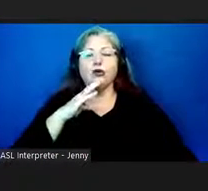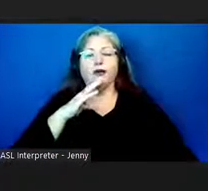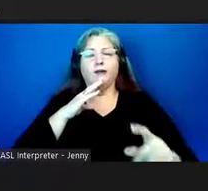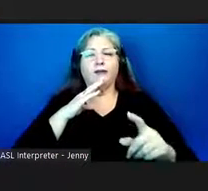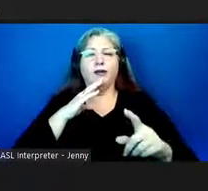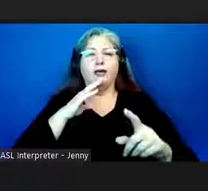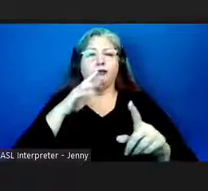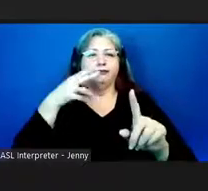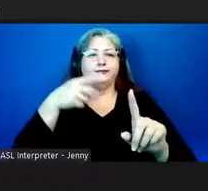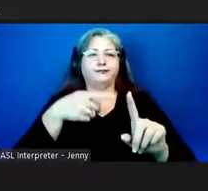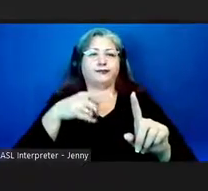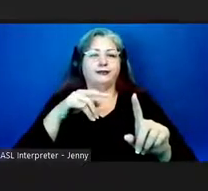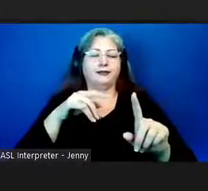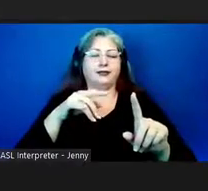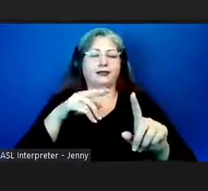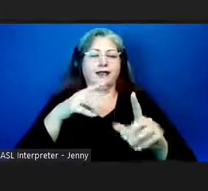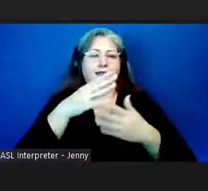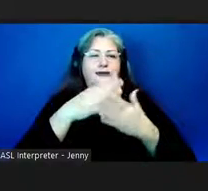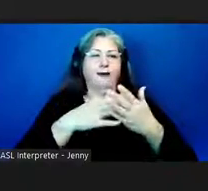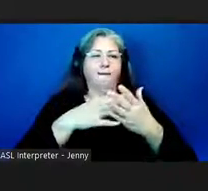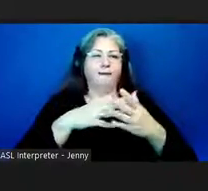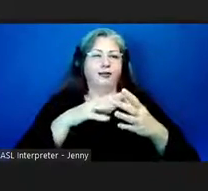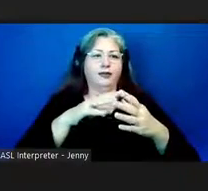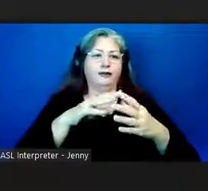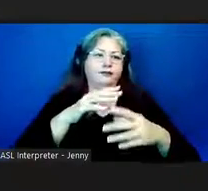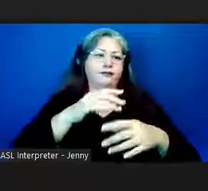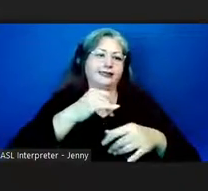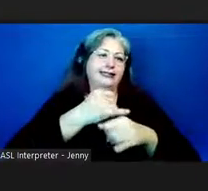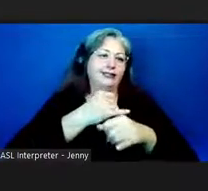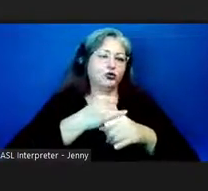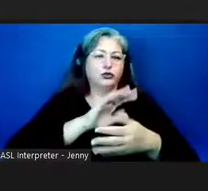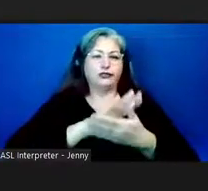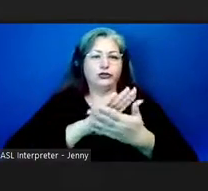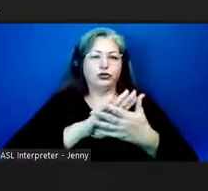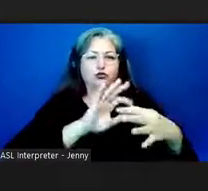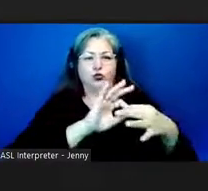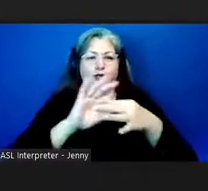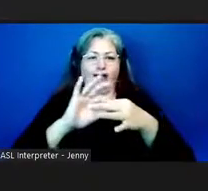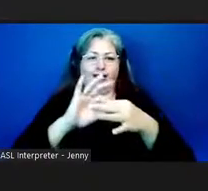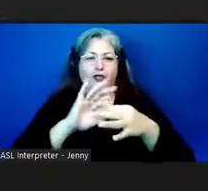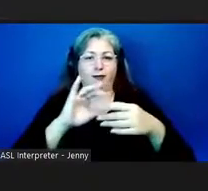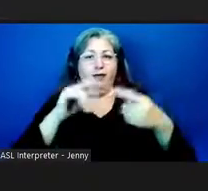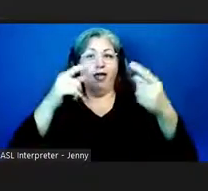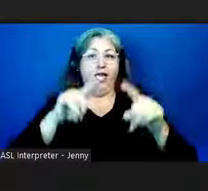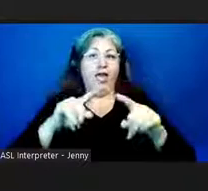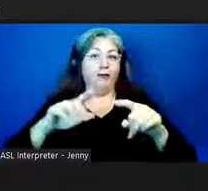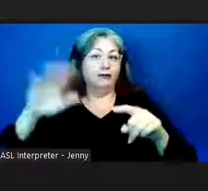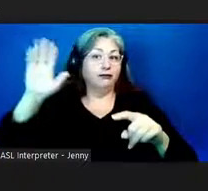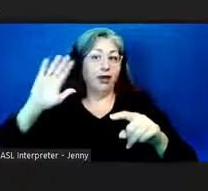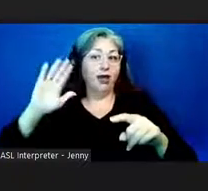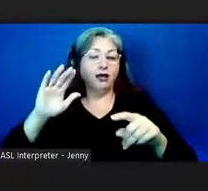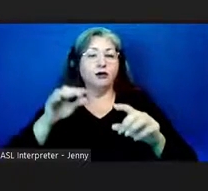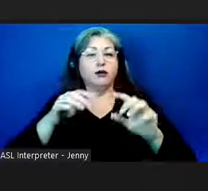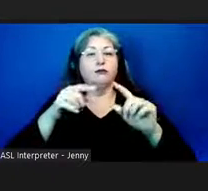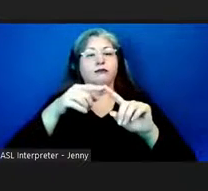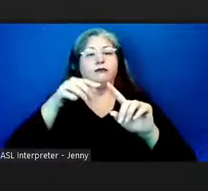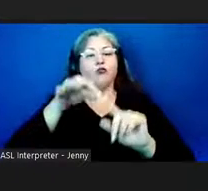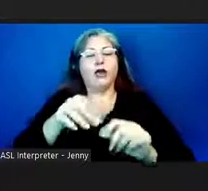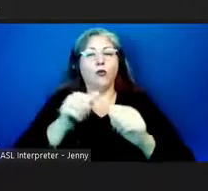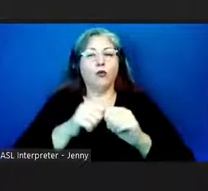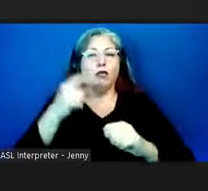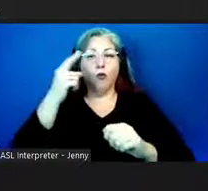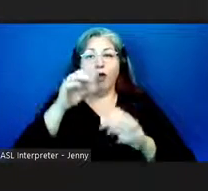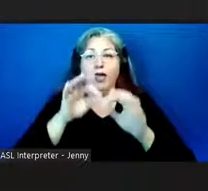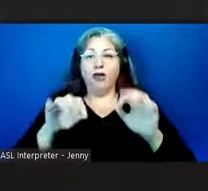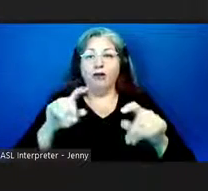connection or relationship that occurred back then for hawaiian language now whether